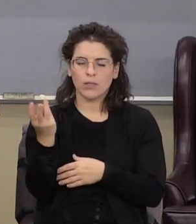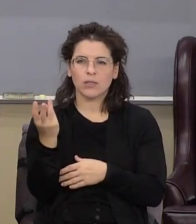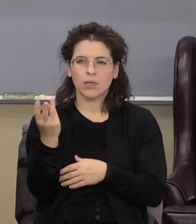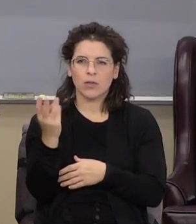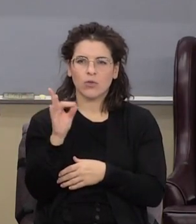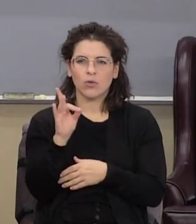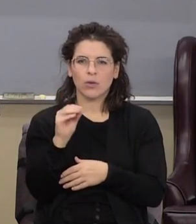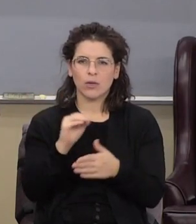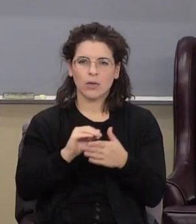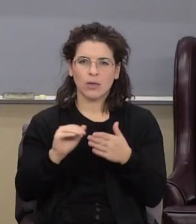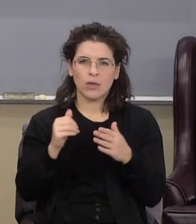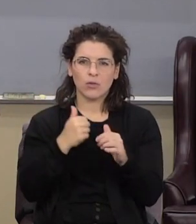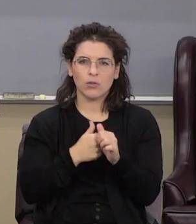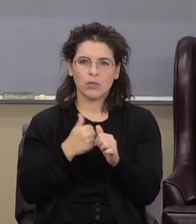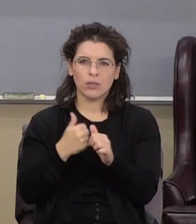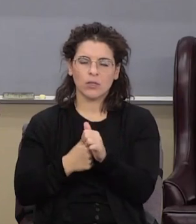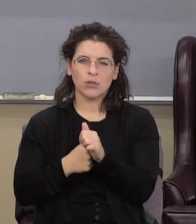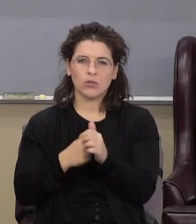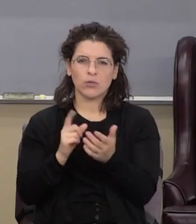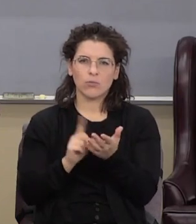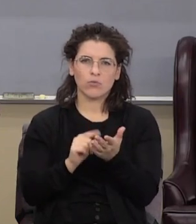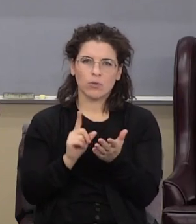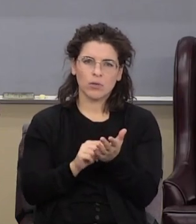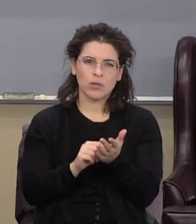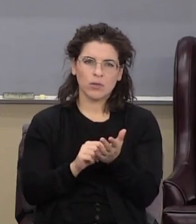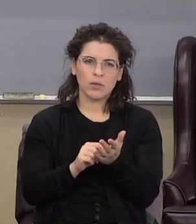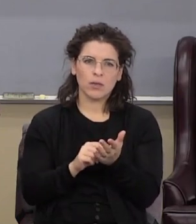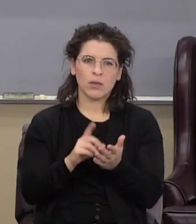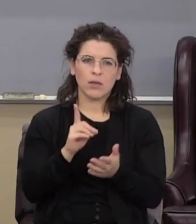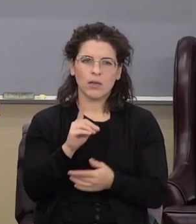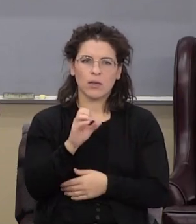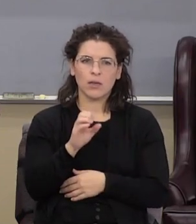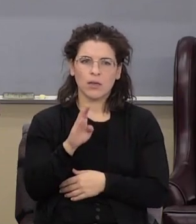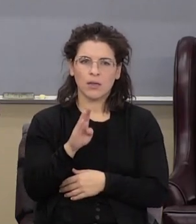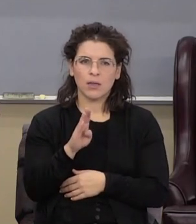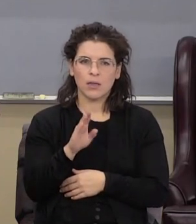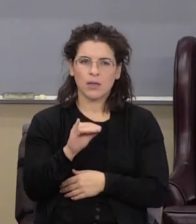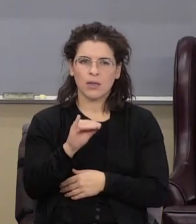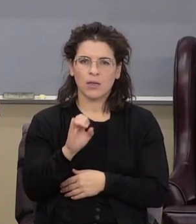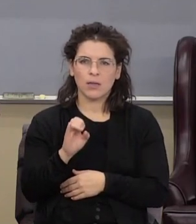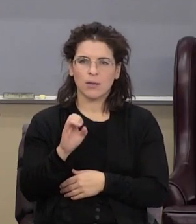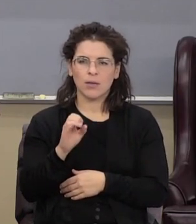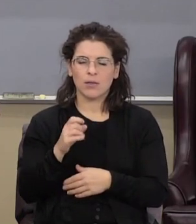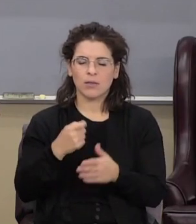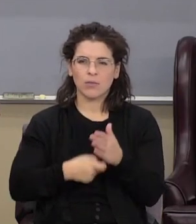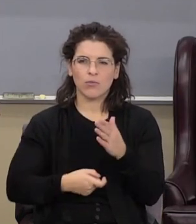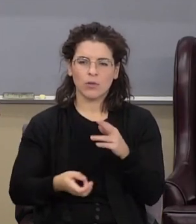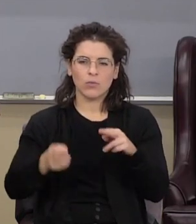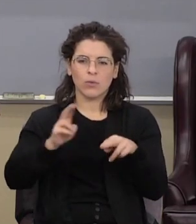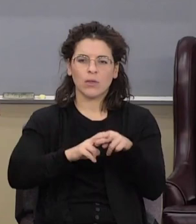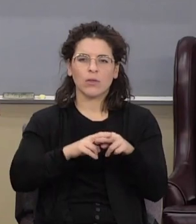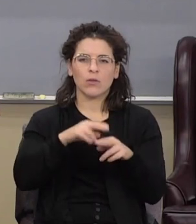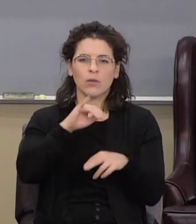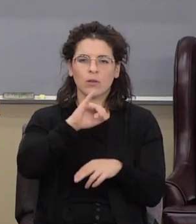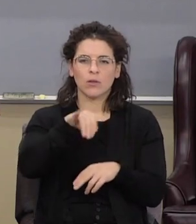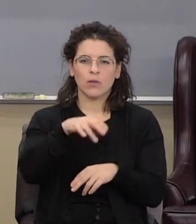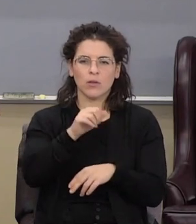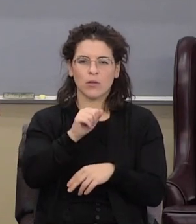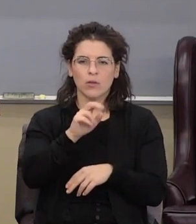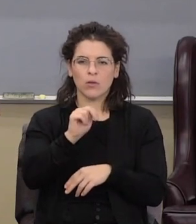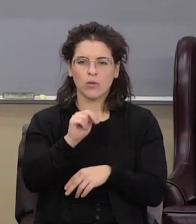They're $80 a piece to print. And by the way, Debbie said to tell everybody the price is going to go up December or January the 1st.